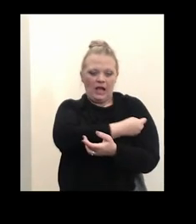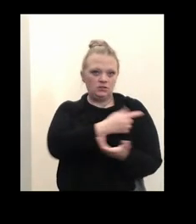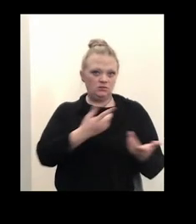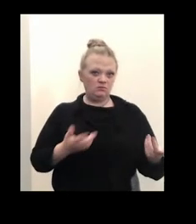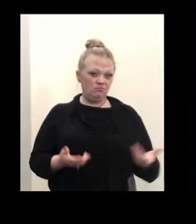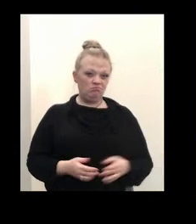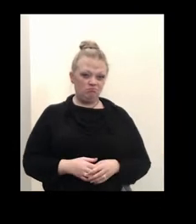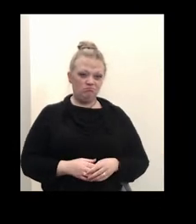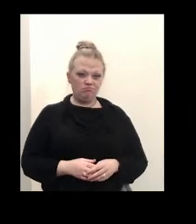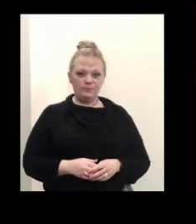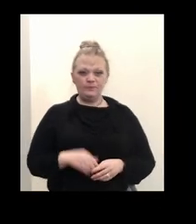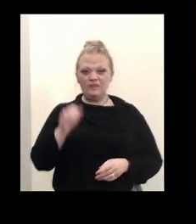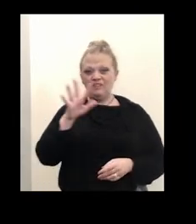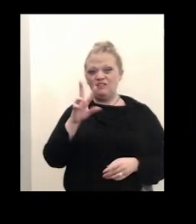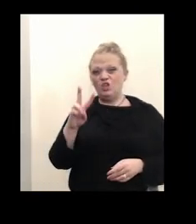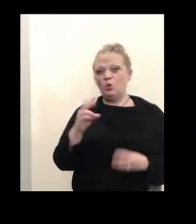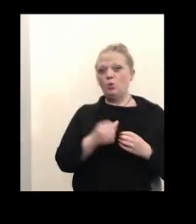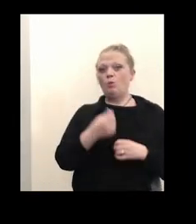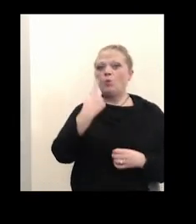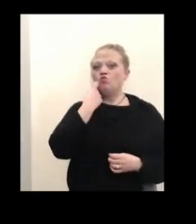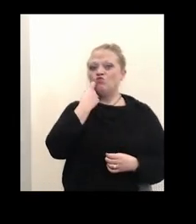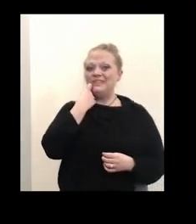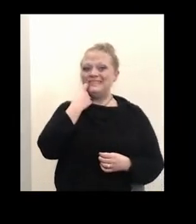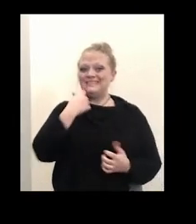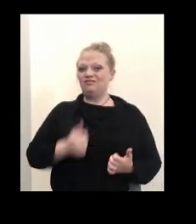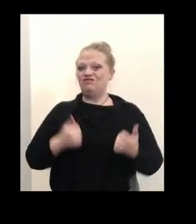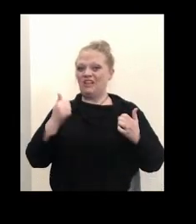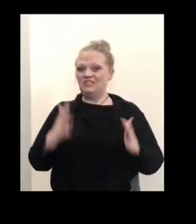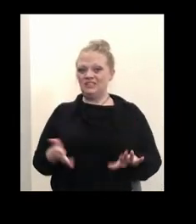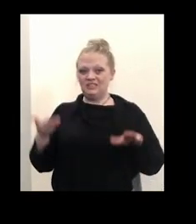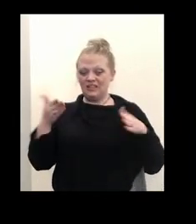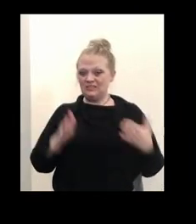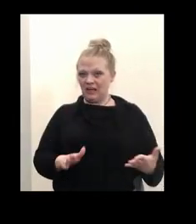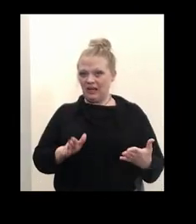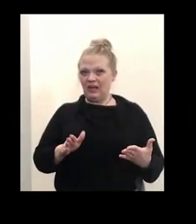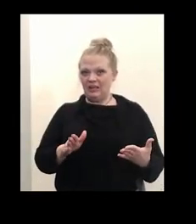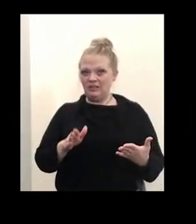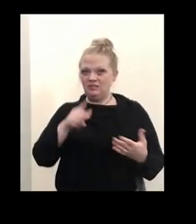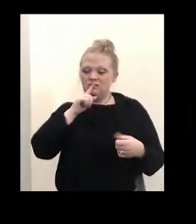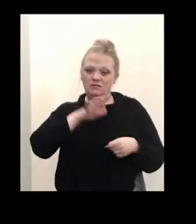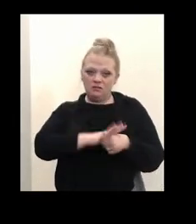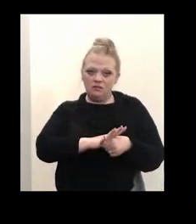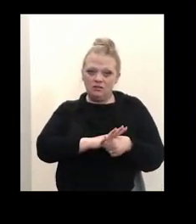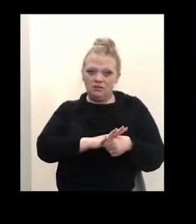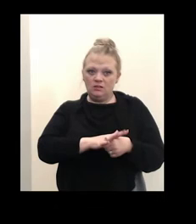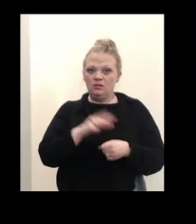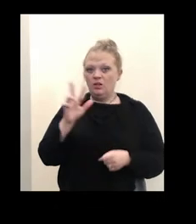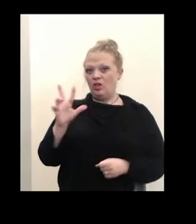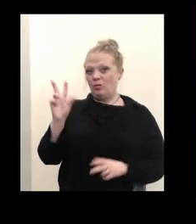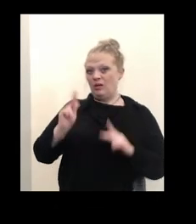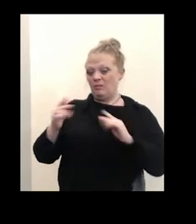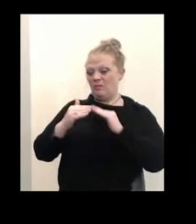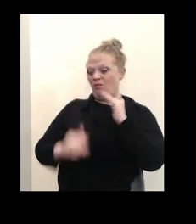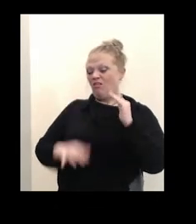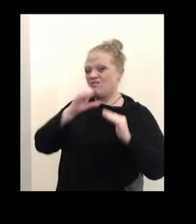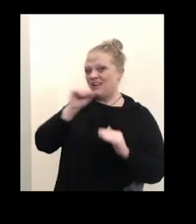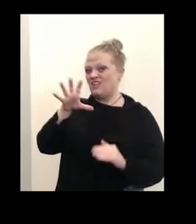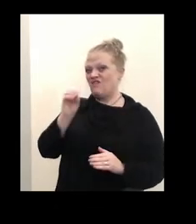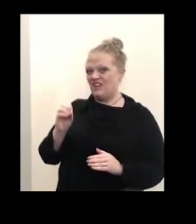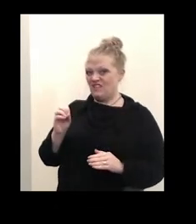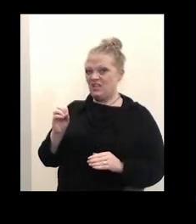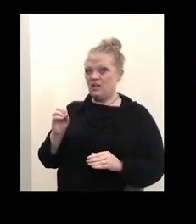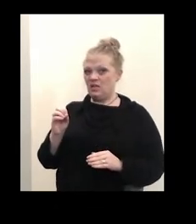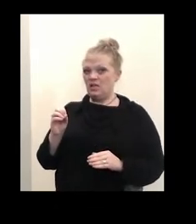52 most recent county residents to have died or confirmed a death. Three persons were under the age of 50. And we can